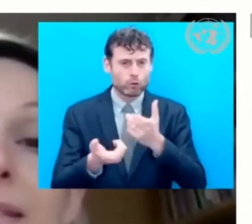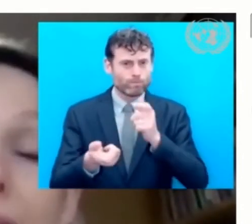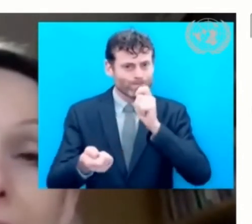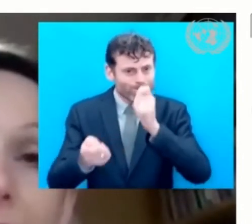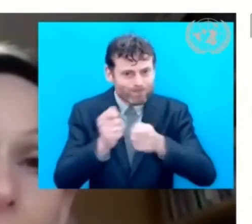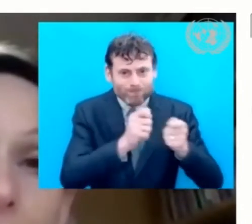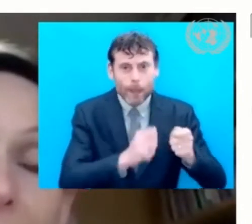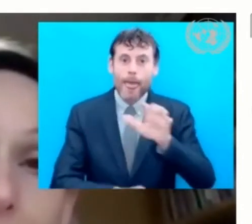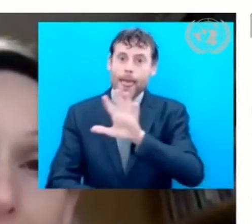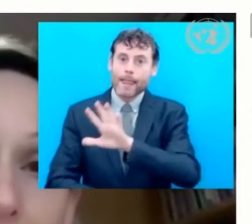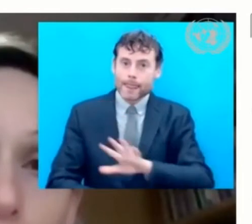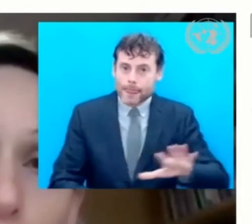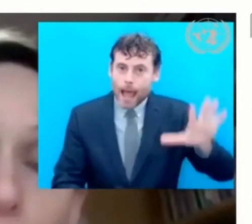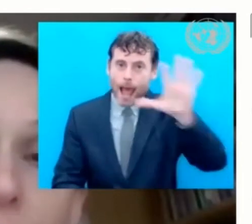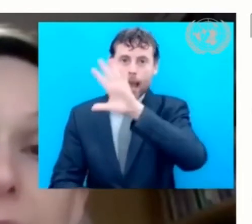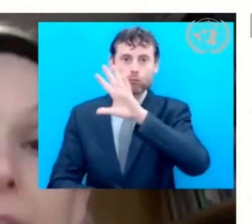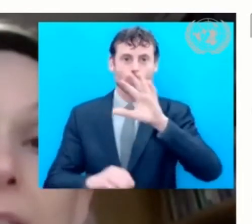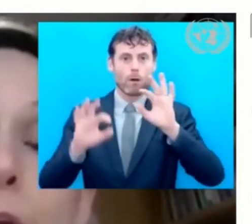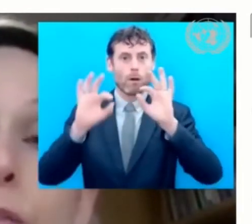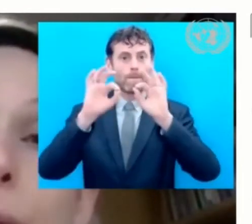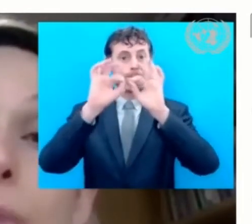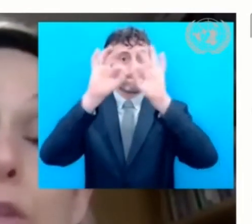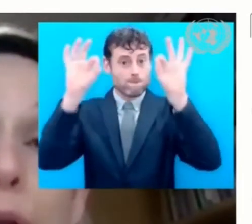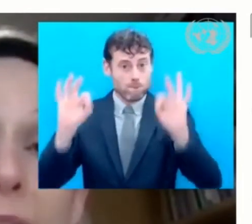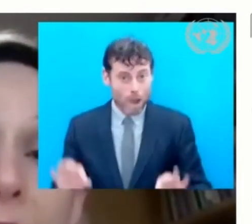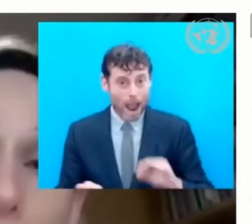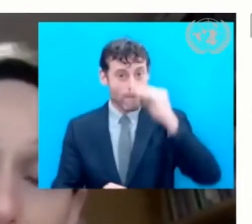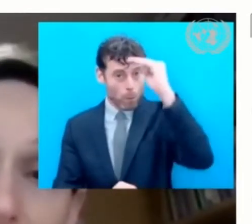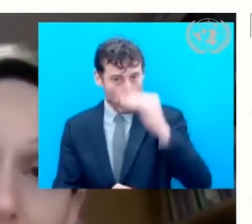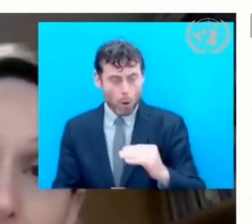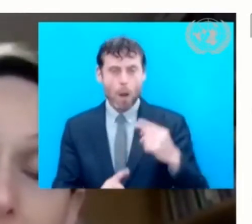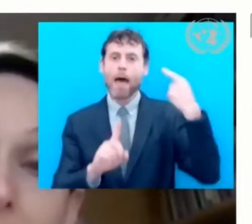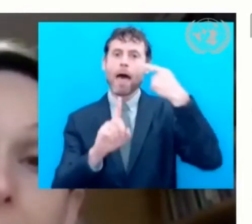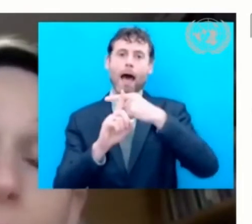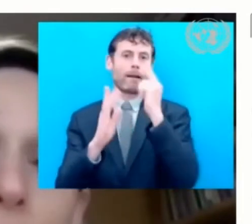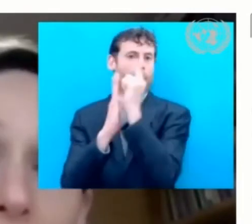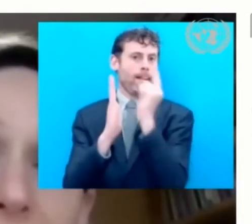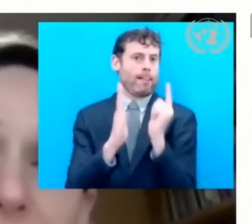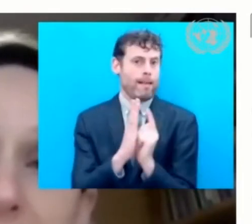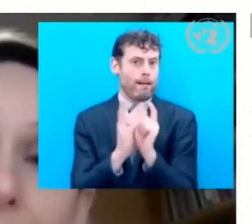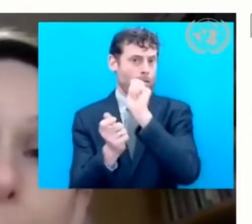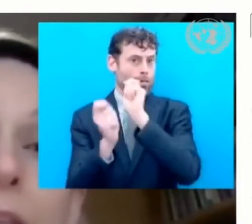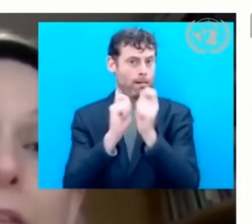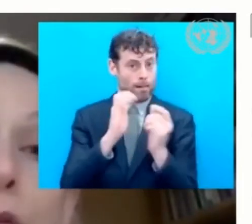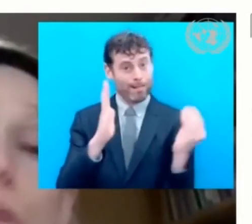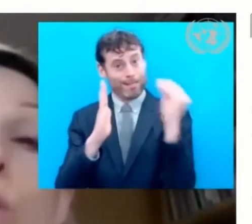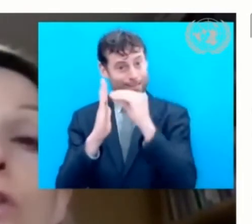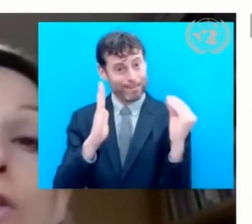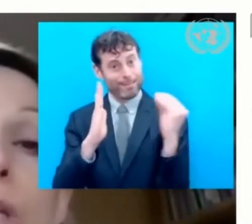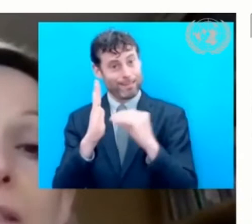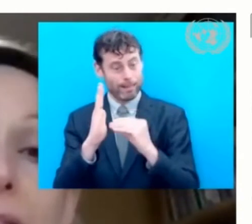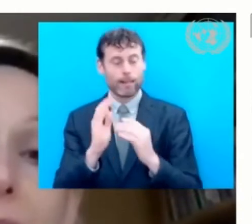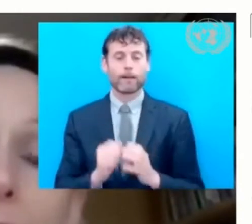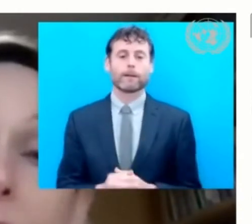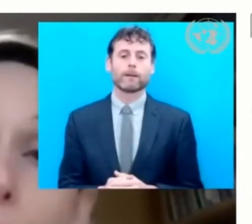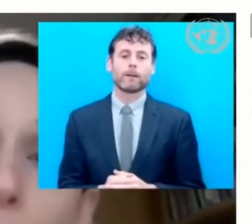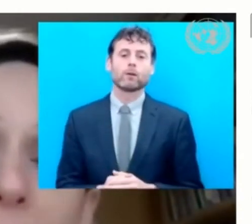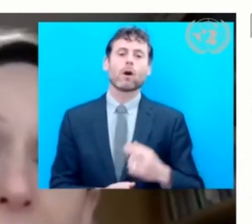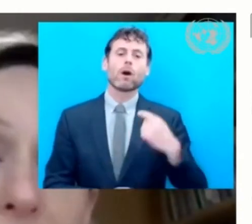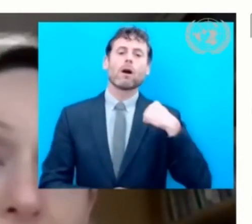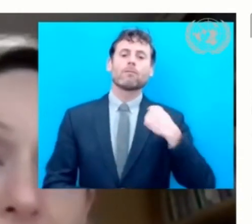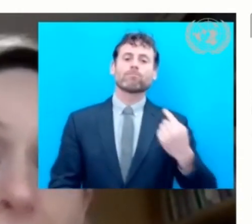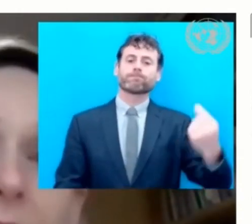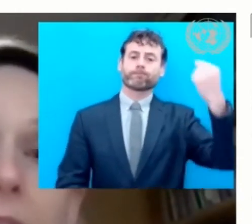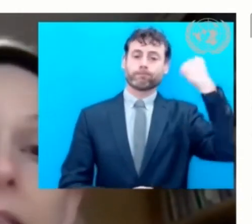began my second term as mandate holder in November 2020, the first step I took was to consult